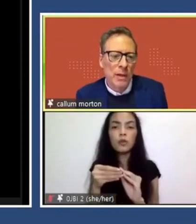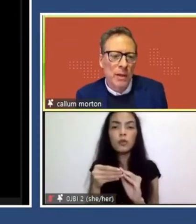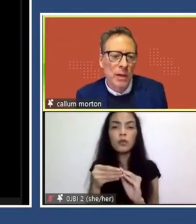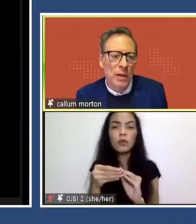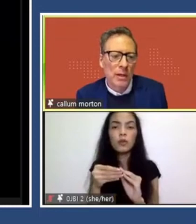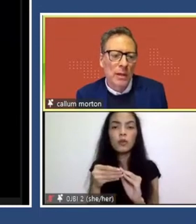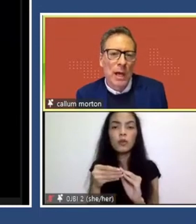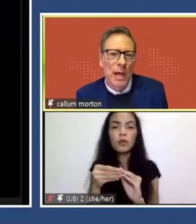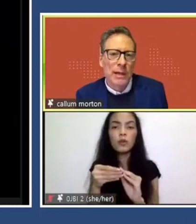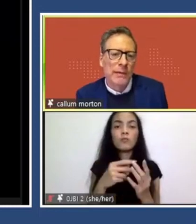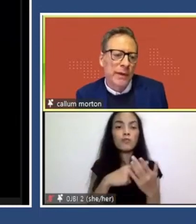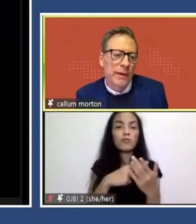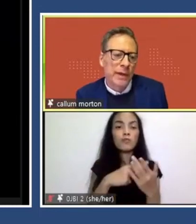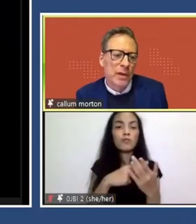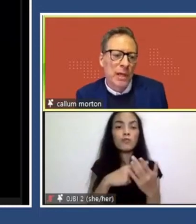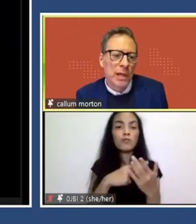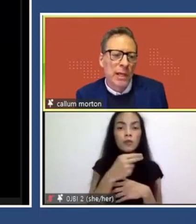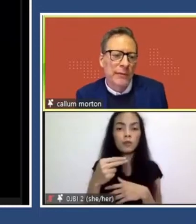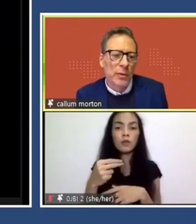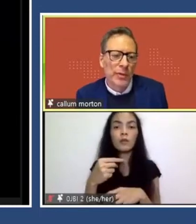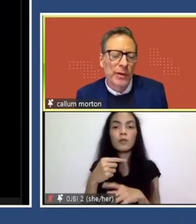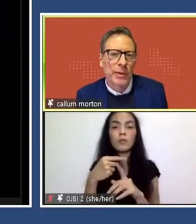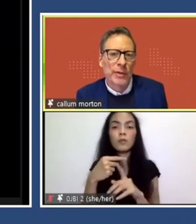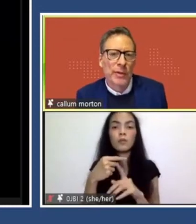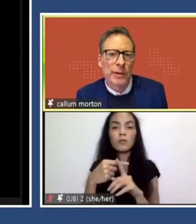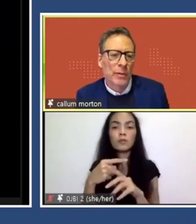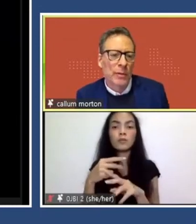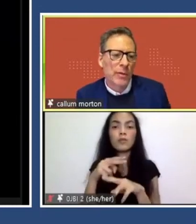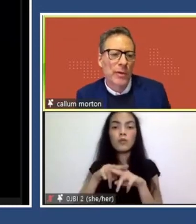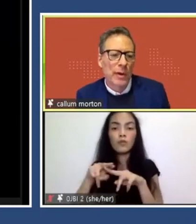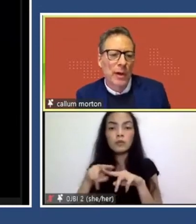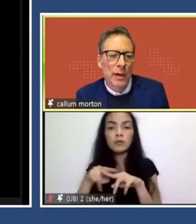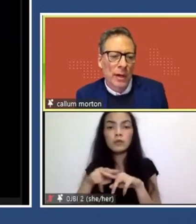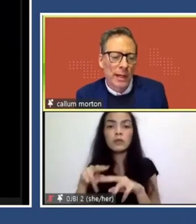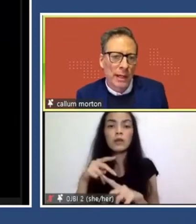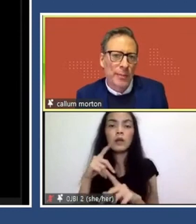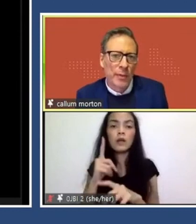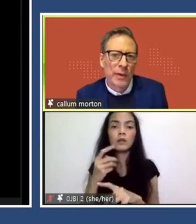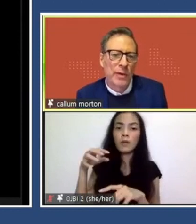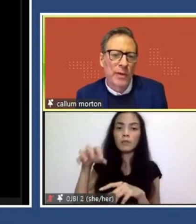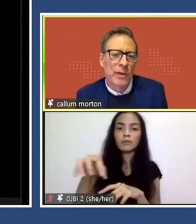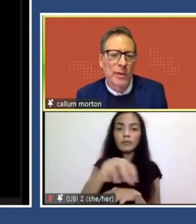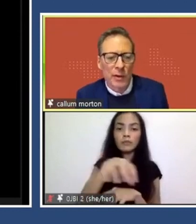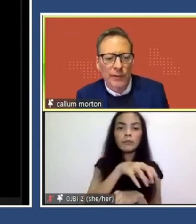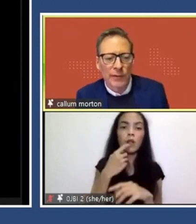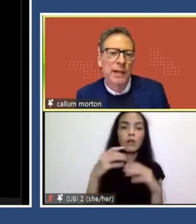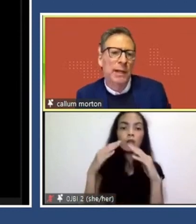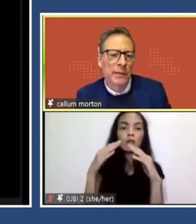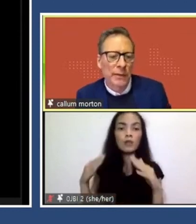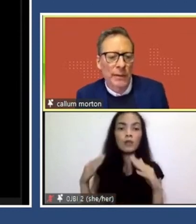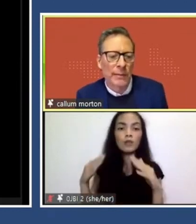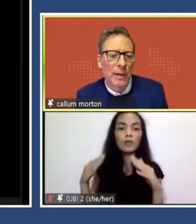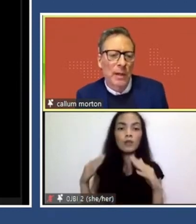Indonesia and in Fiji in informal settlements. It looks at improving infrastructure to